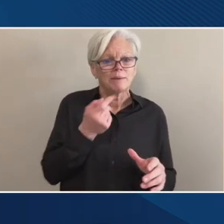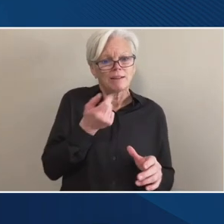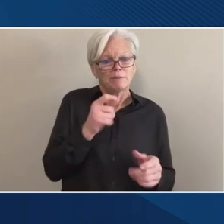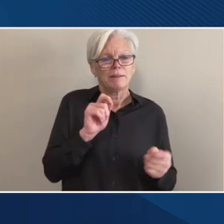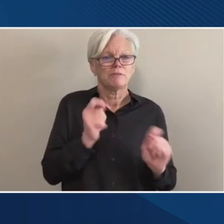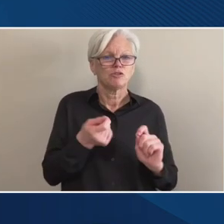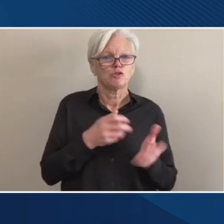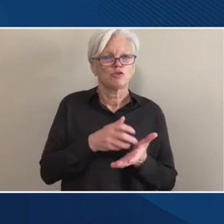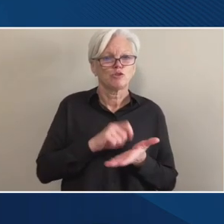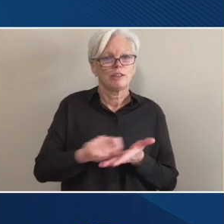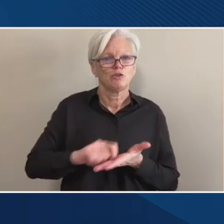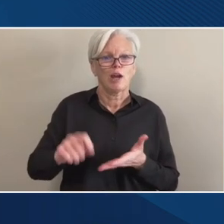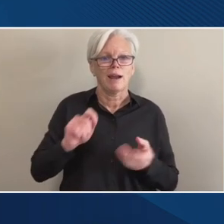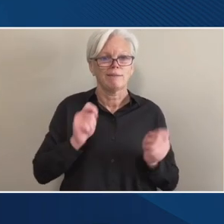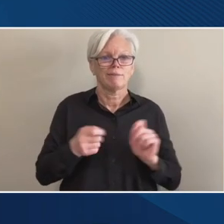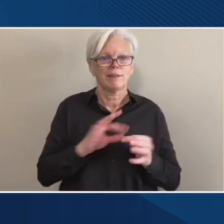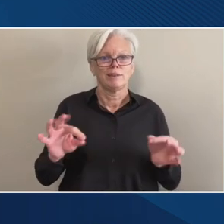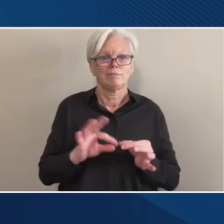Okay.